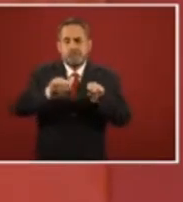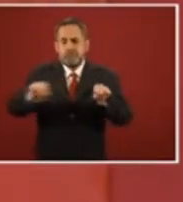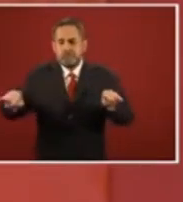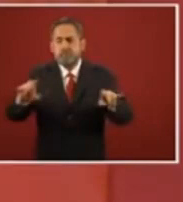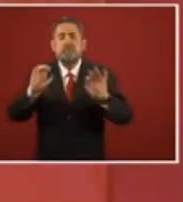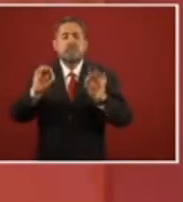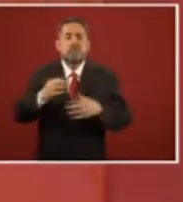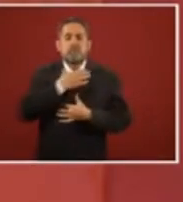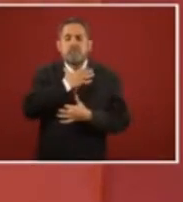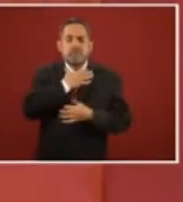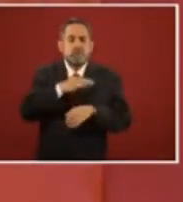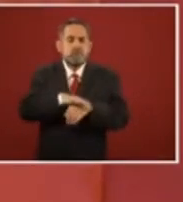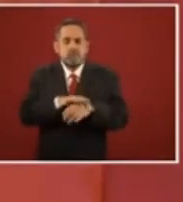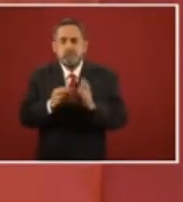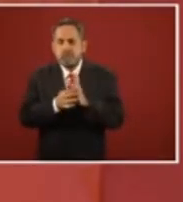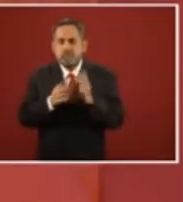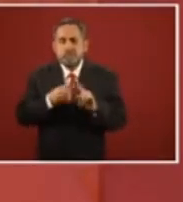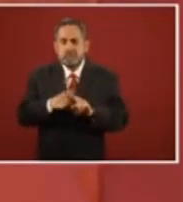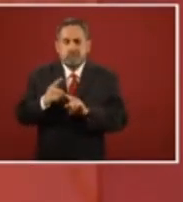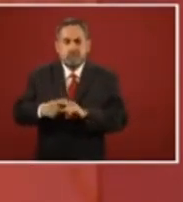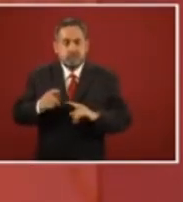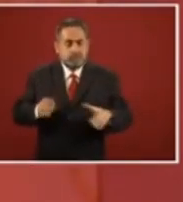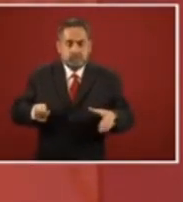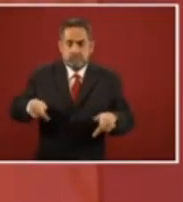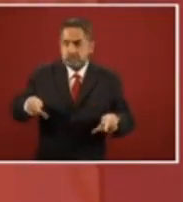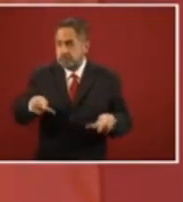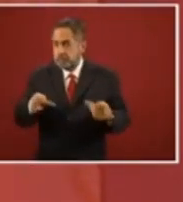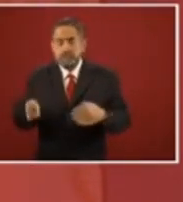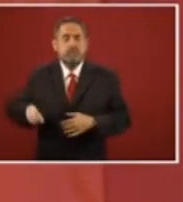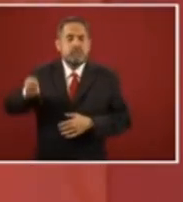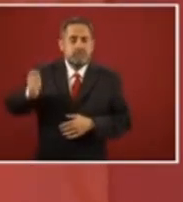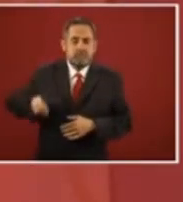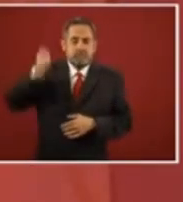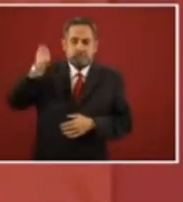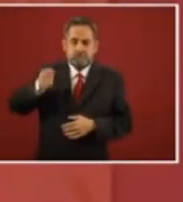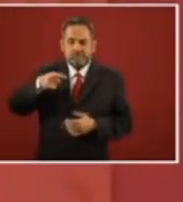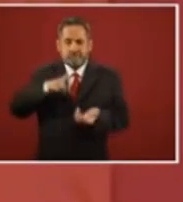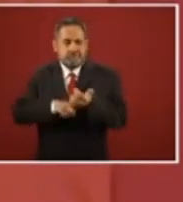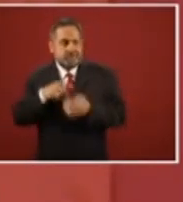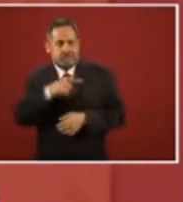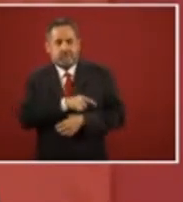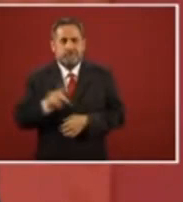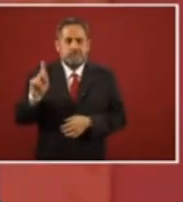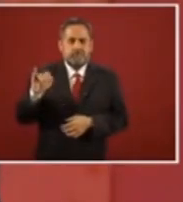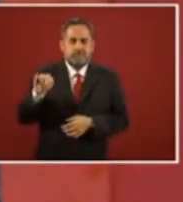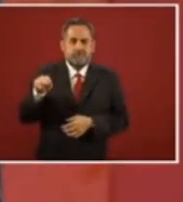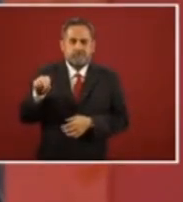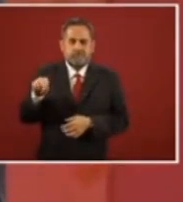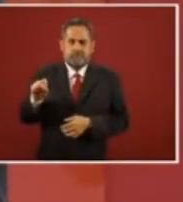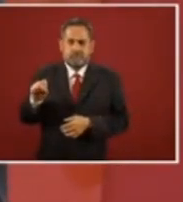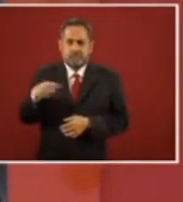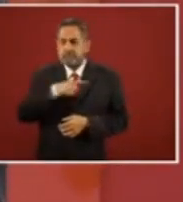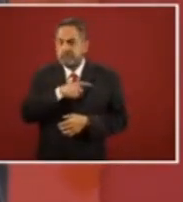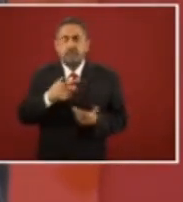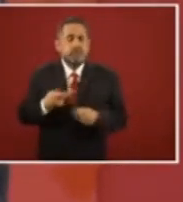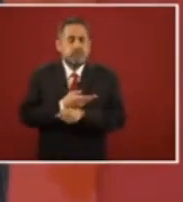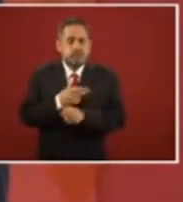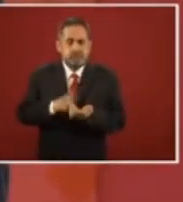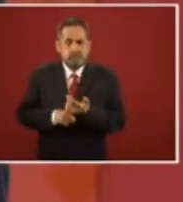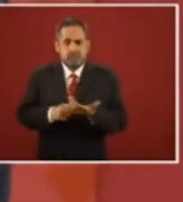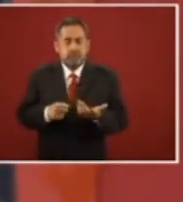The jewels or goods or properties in Los Pinos.